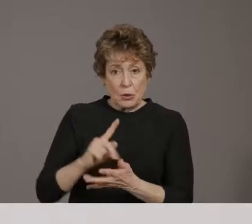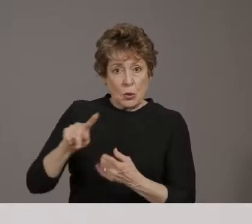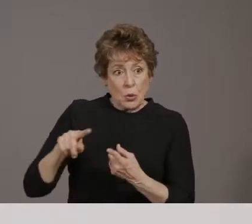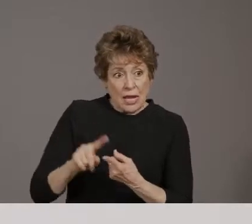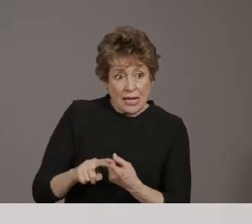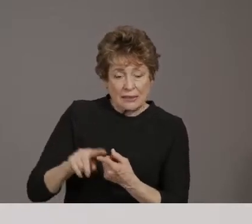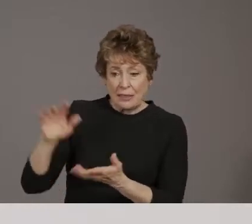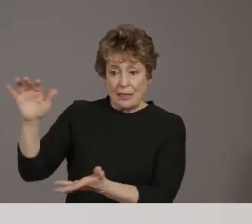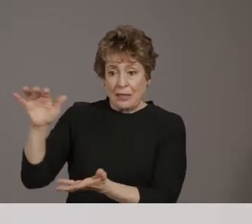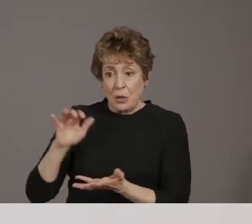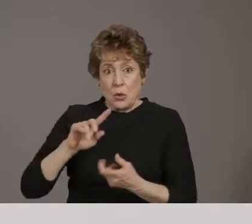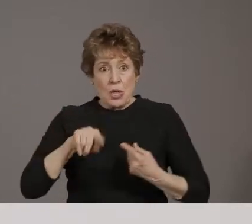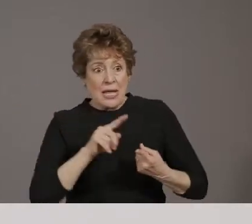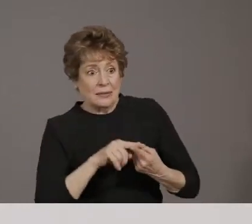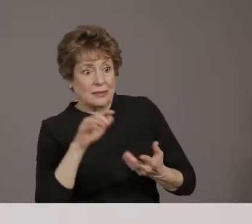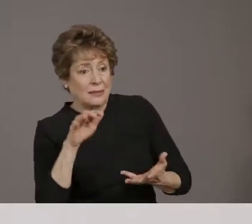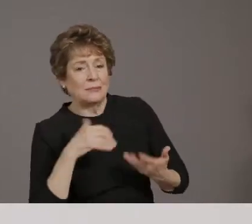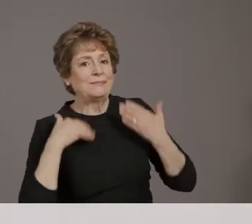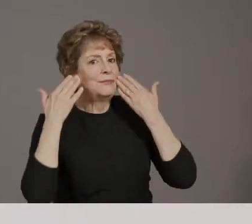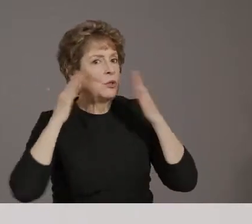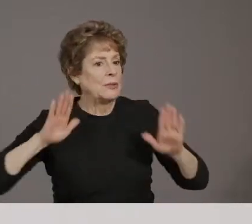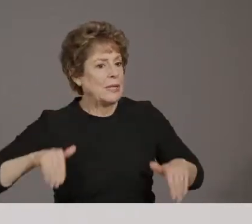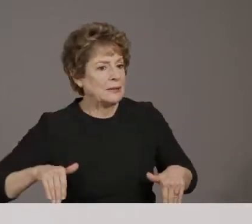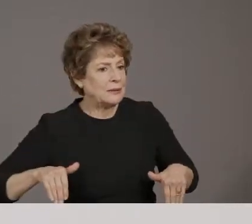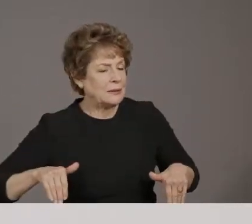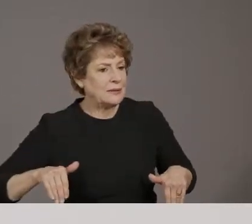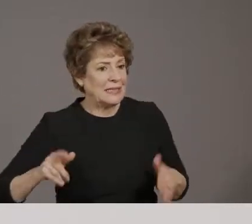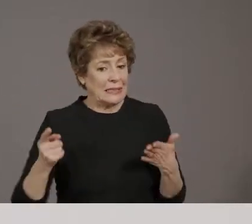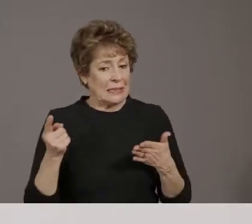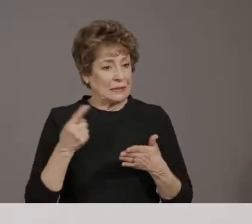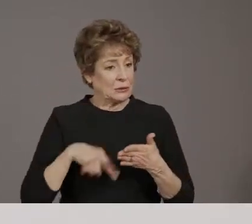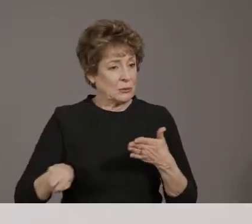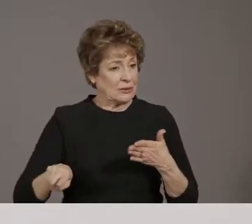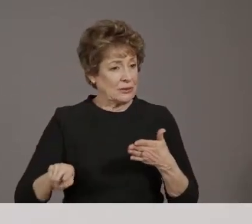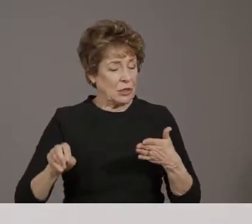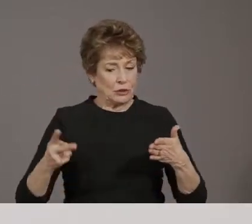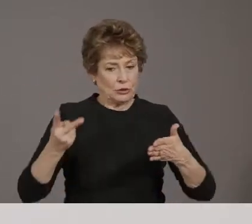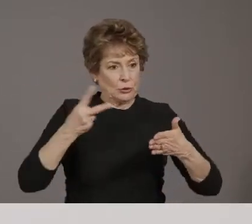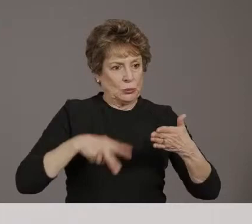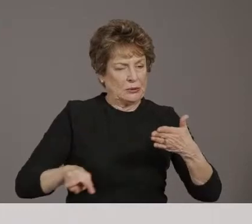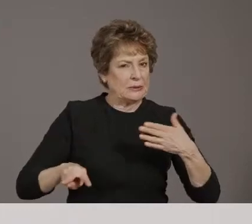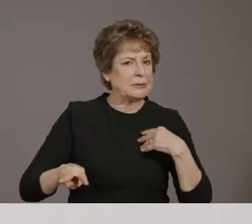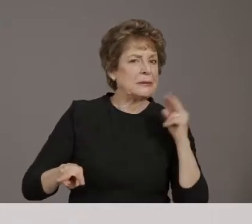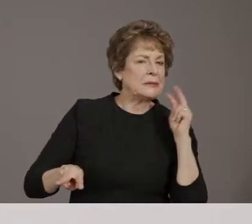um, we get it sometime this coming week or very, very early in the next week.